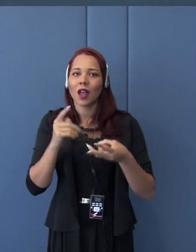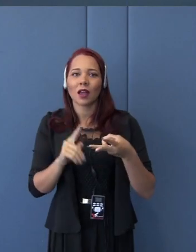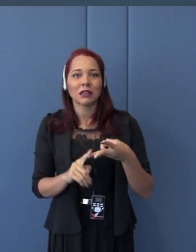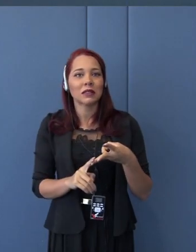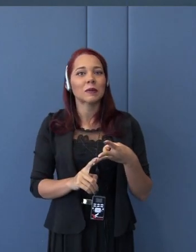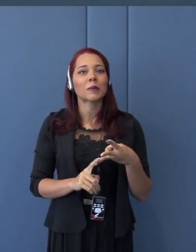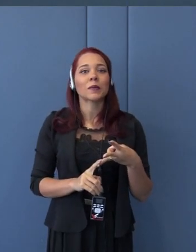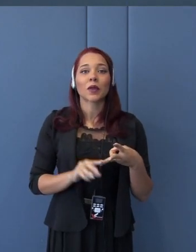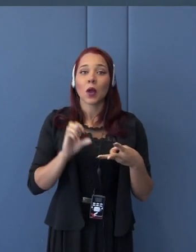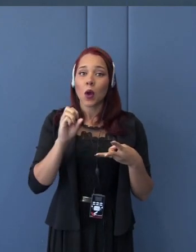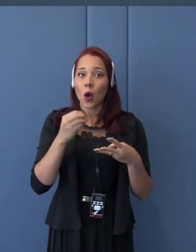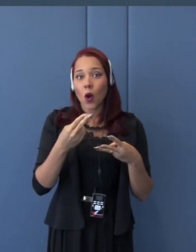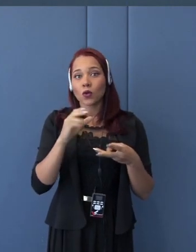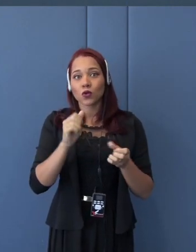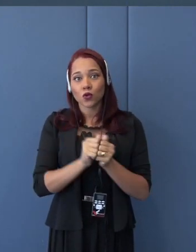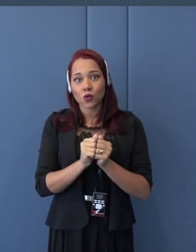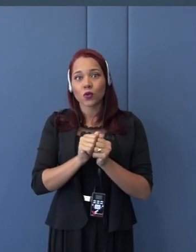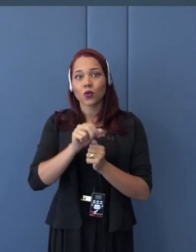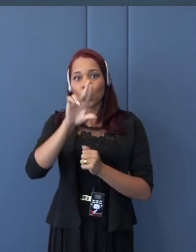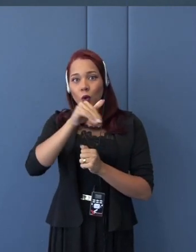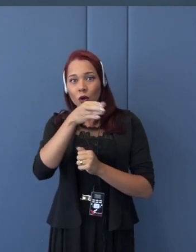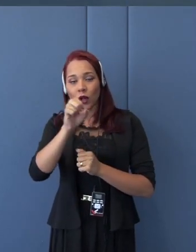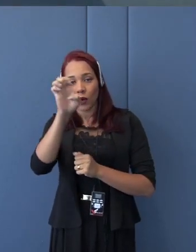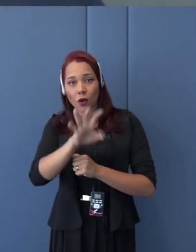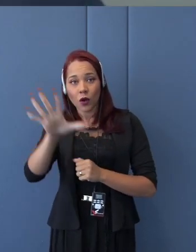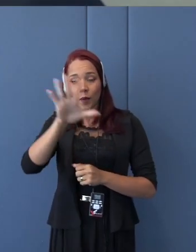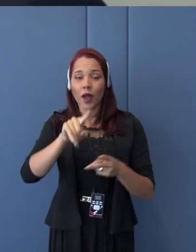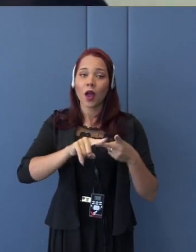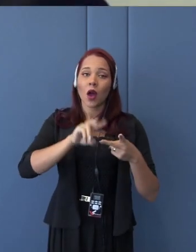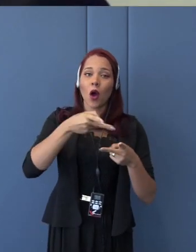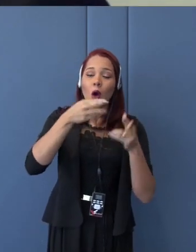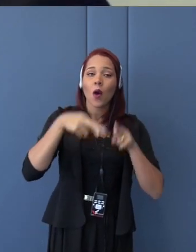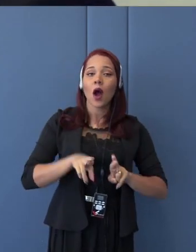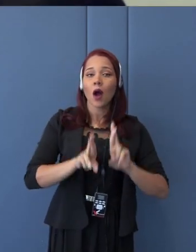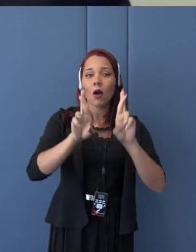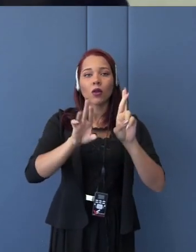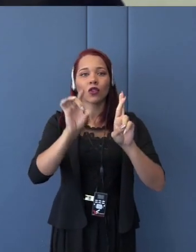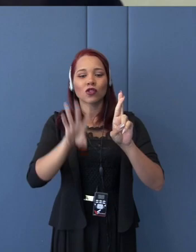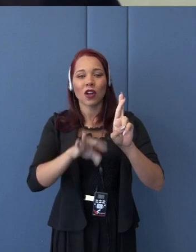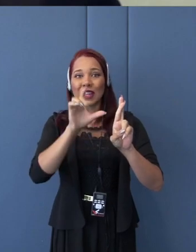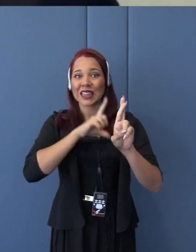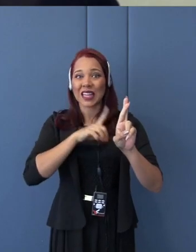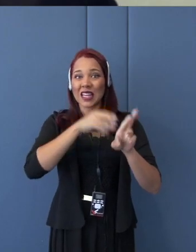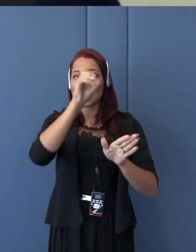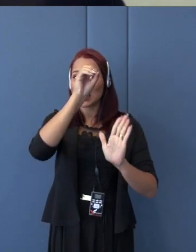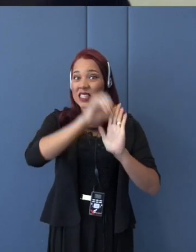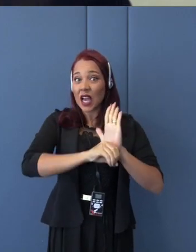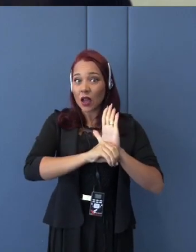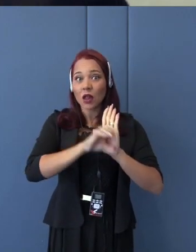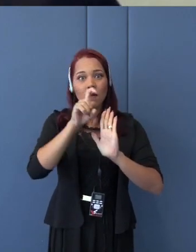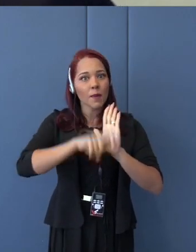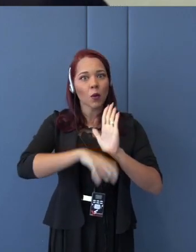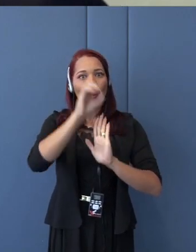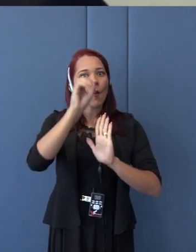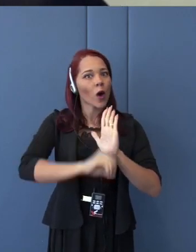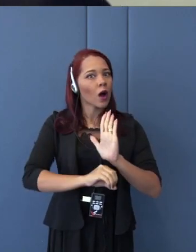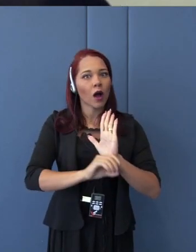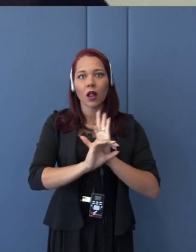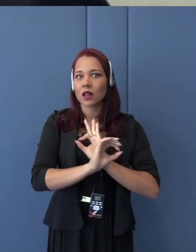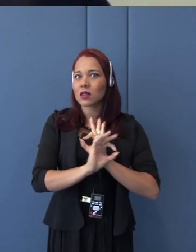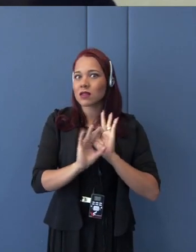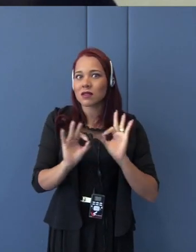as the duties are concerned, it's 0%. And actually, applied rates on industrial